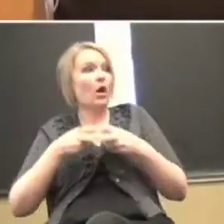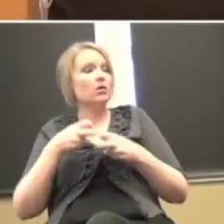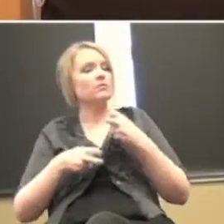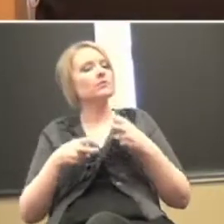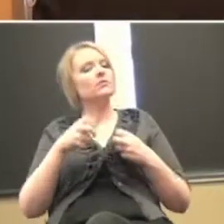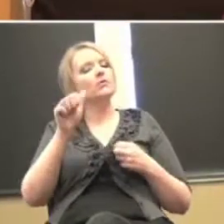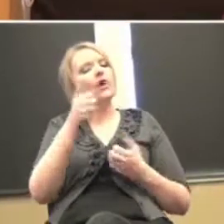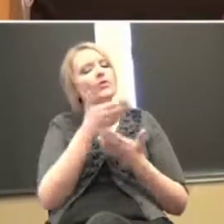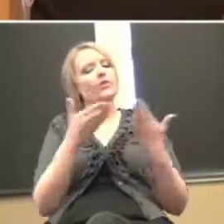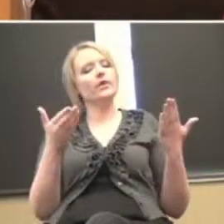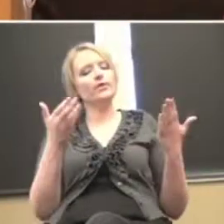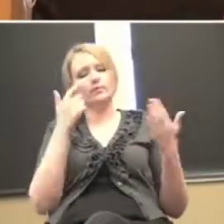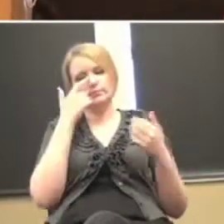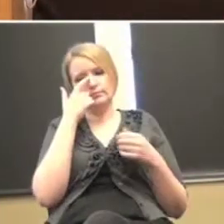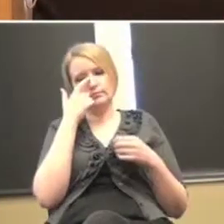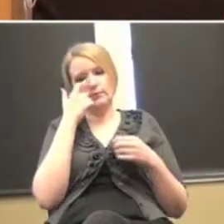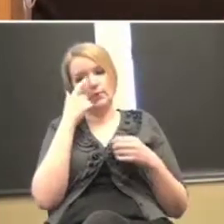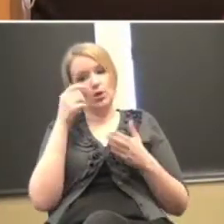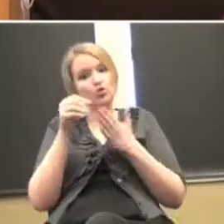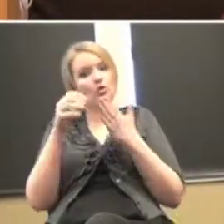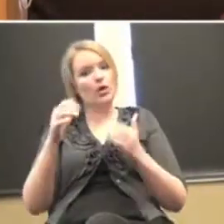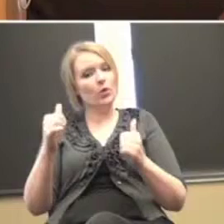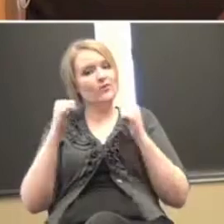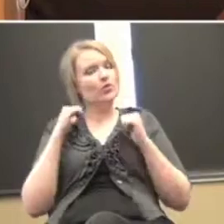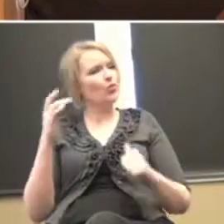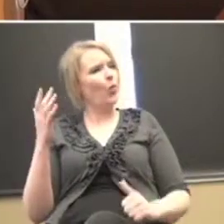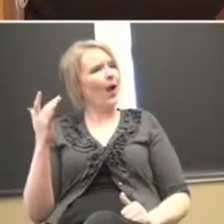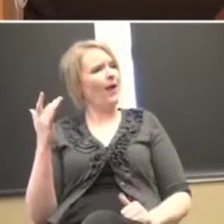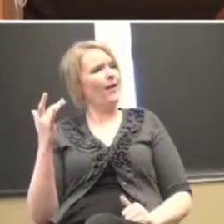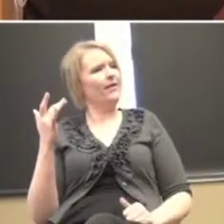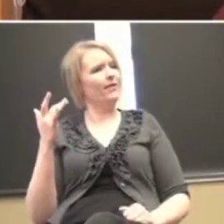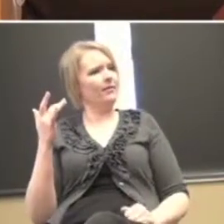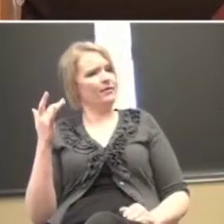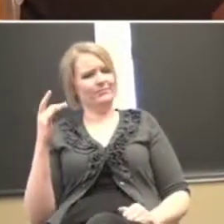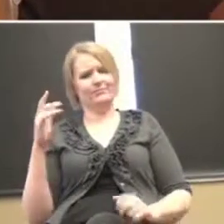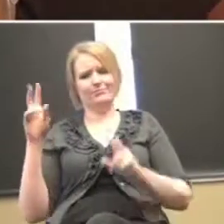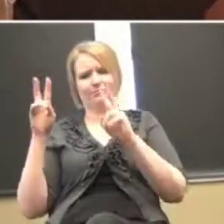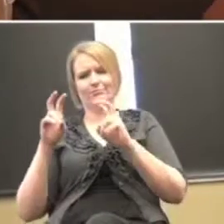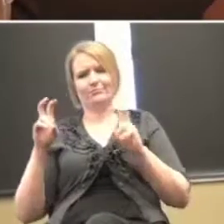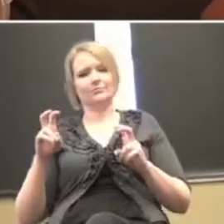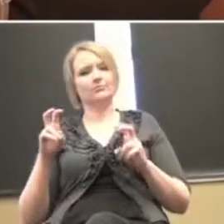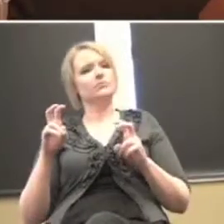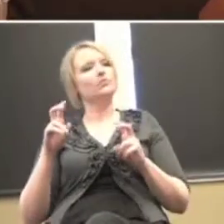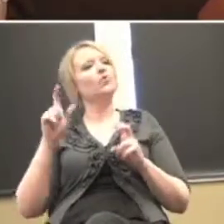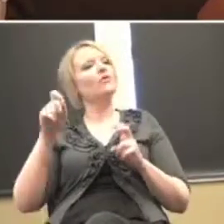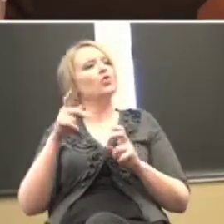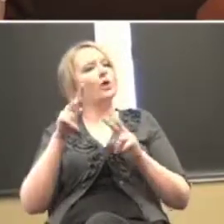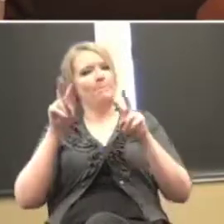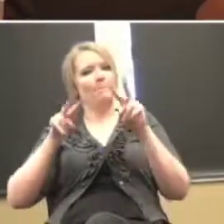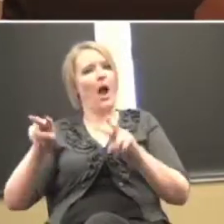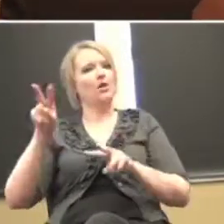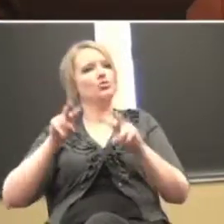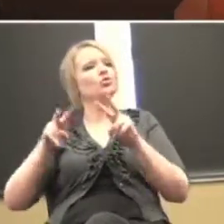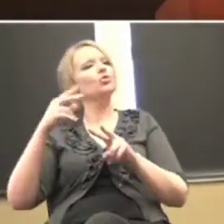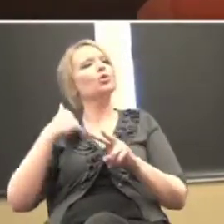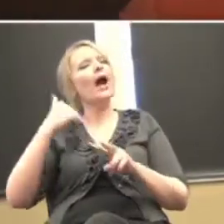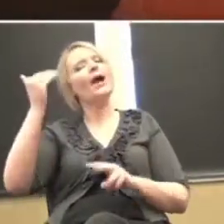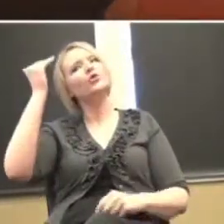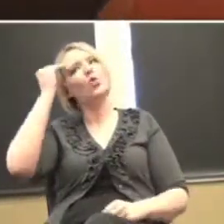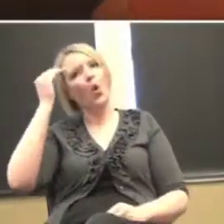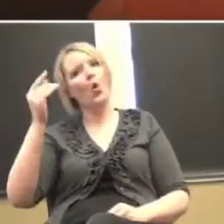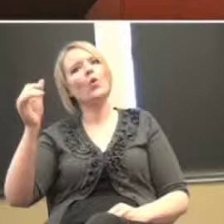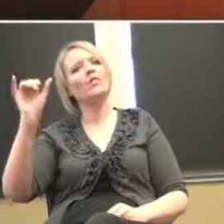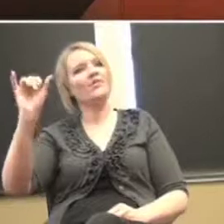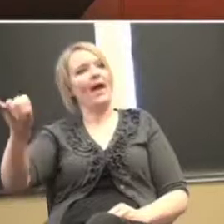is I have to think about why might a student refuse it? Part of the other thing of monitoring this is that I know this kid really does